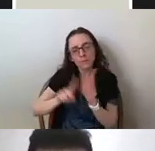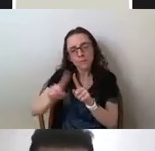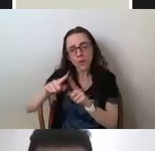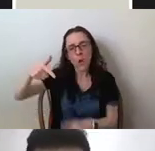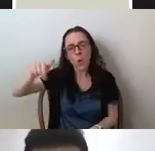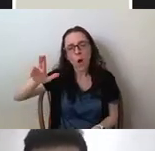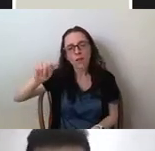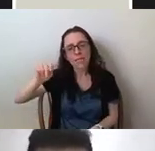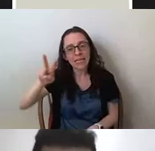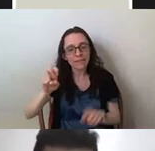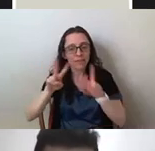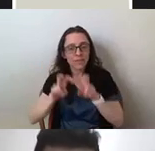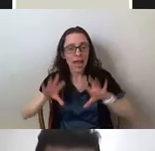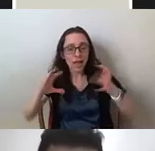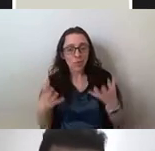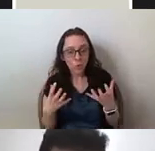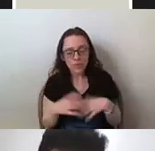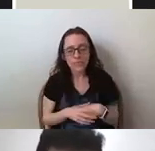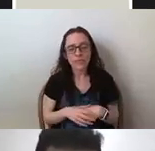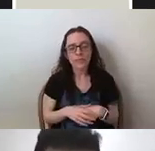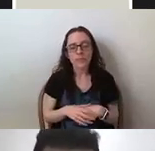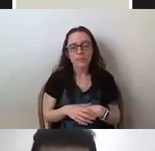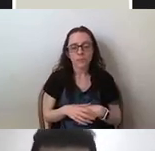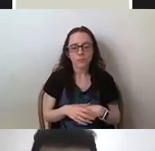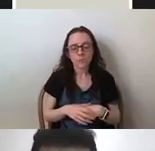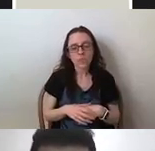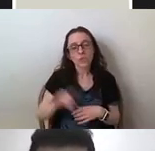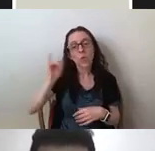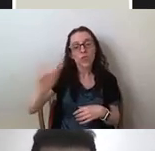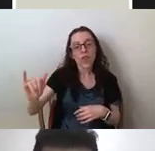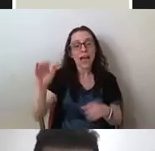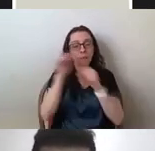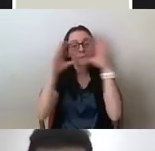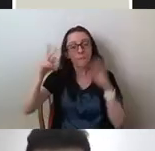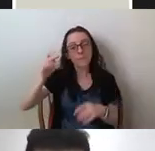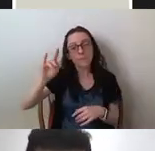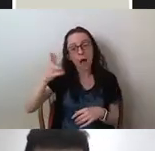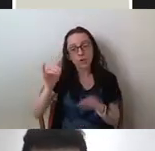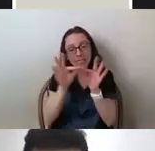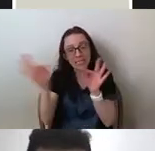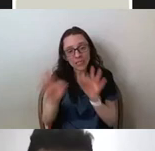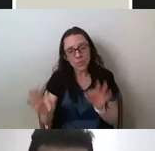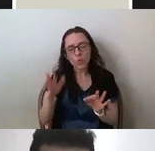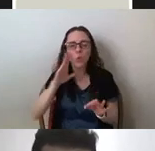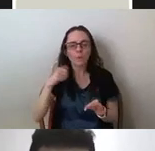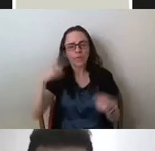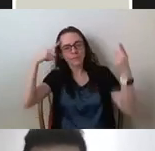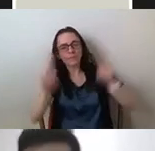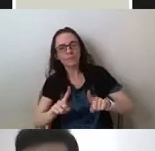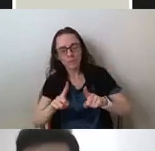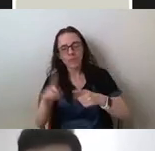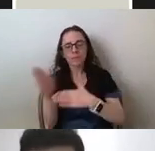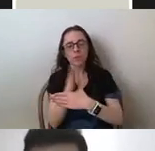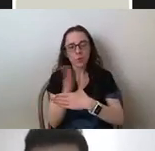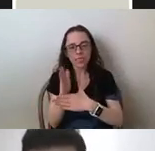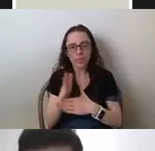epistemologically speaking, um, it would have been sort of like a contractual arrangement between, um, between the parties, um, you know, allocating the, the rail